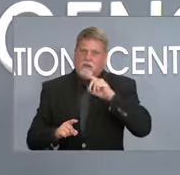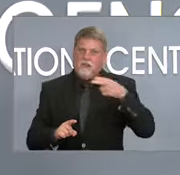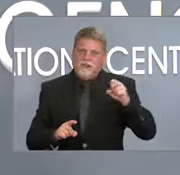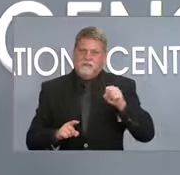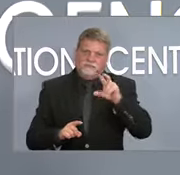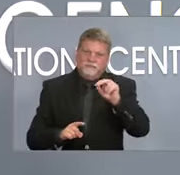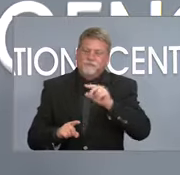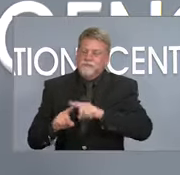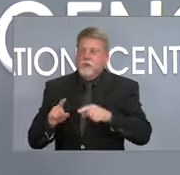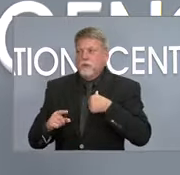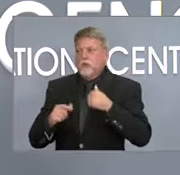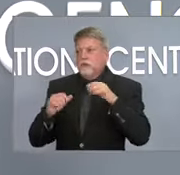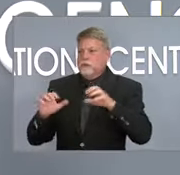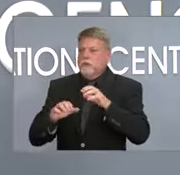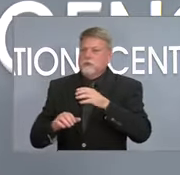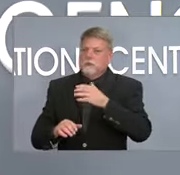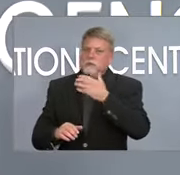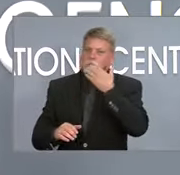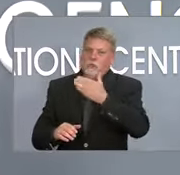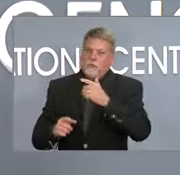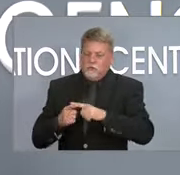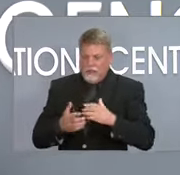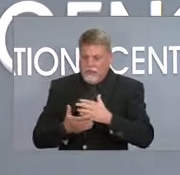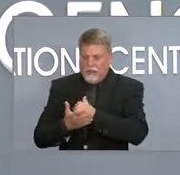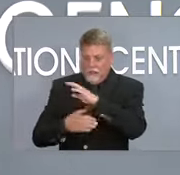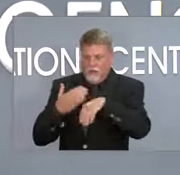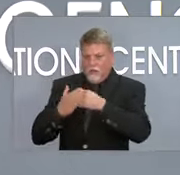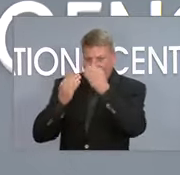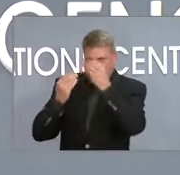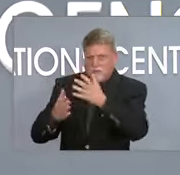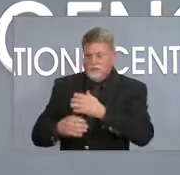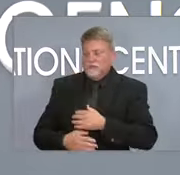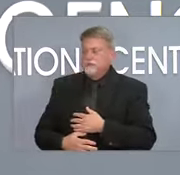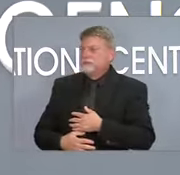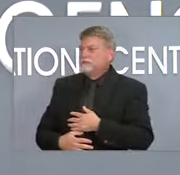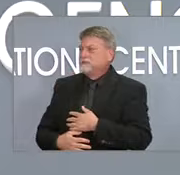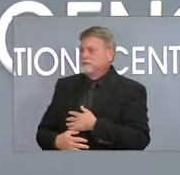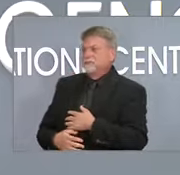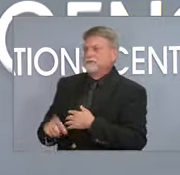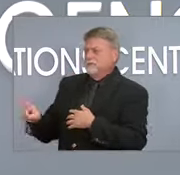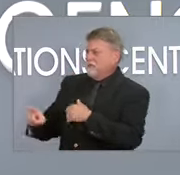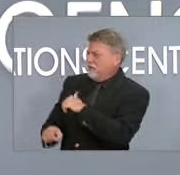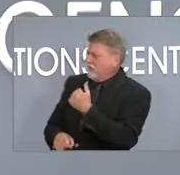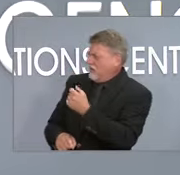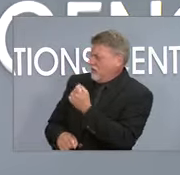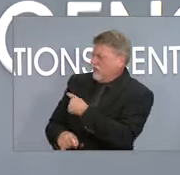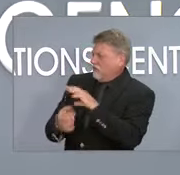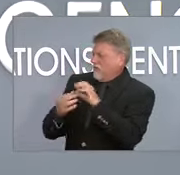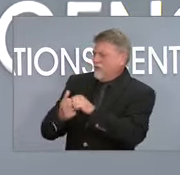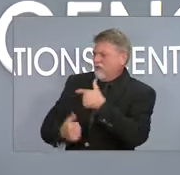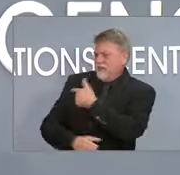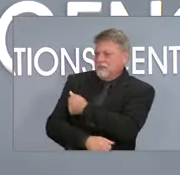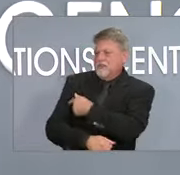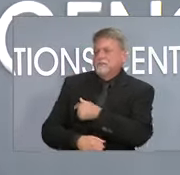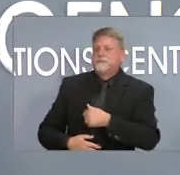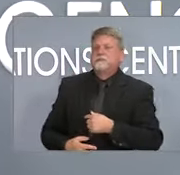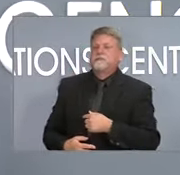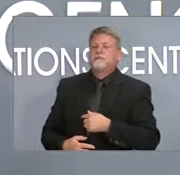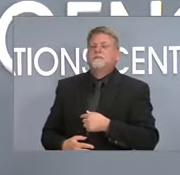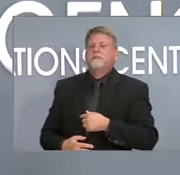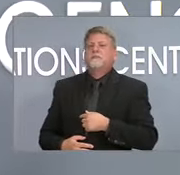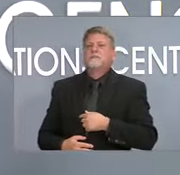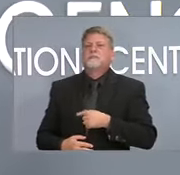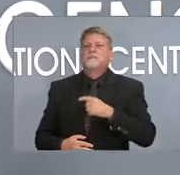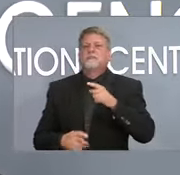we are, we are doing well and we can update data later this week. One more vaccination related question. But from the federal standpoint is,